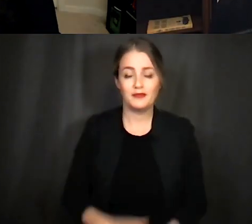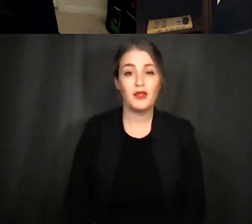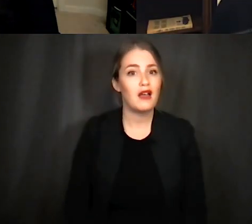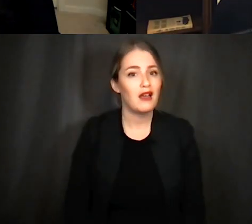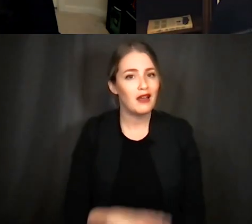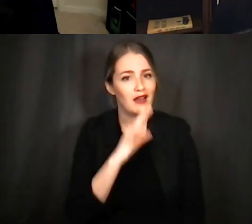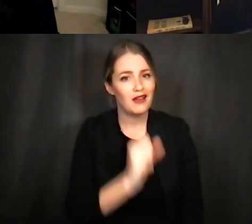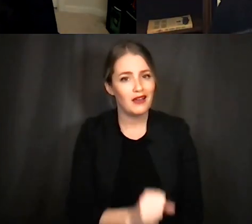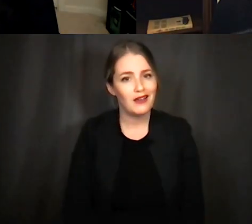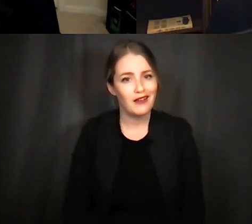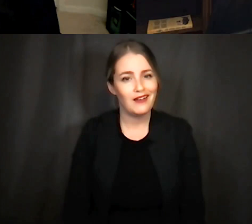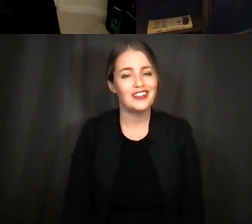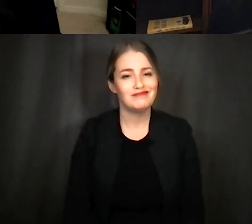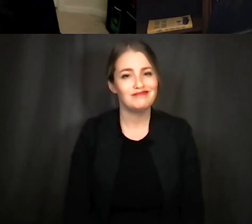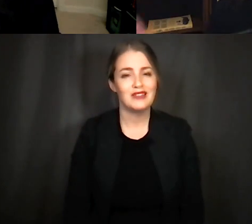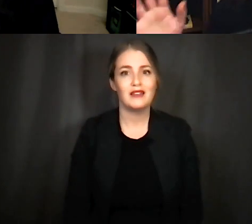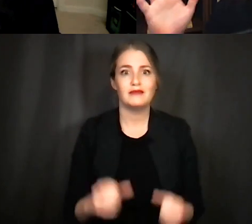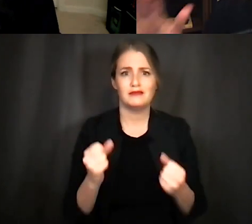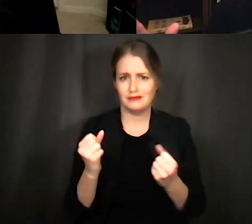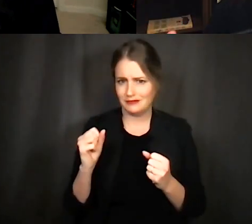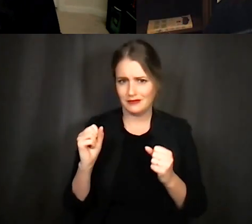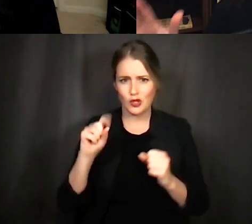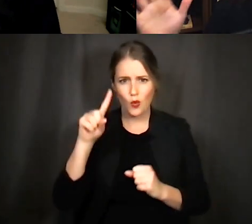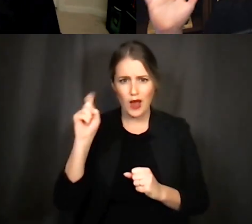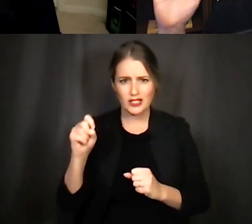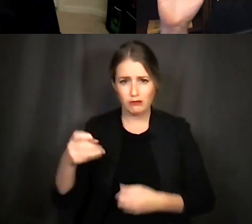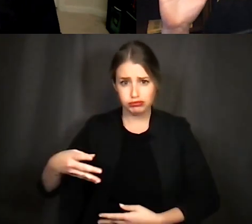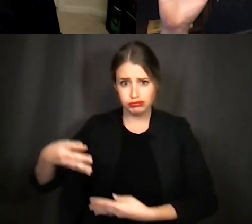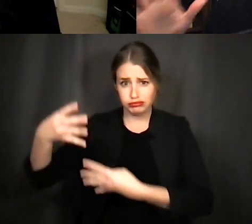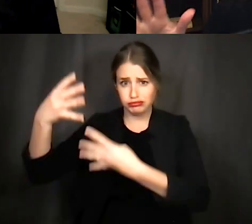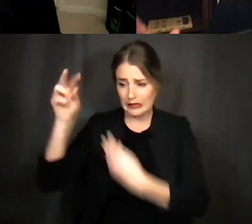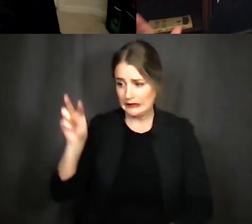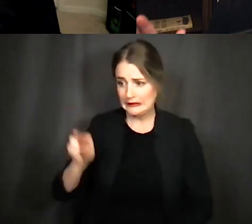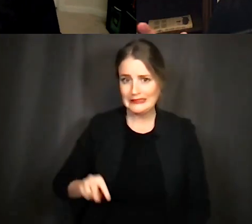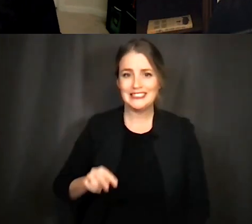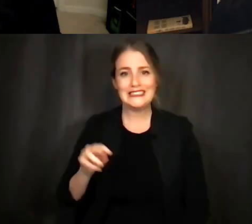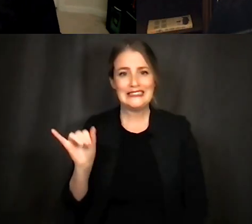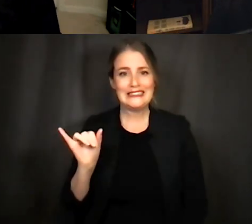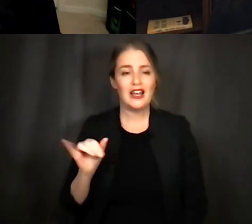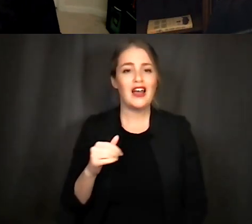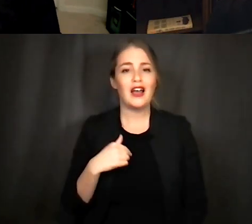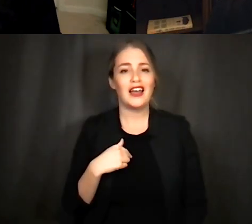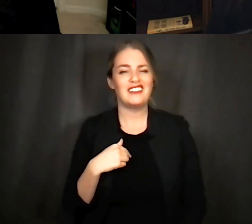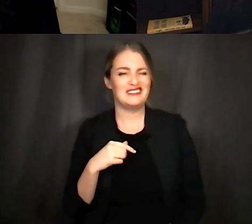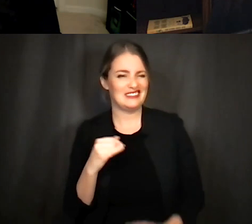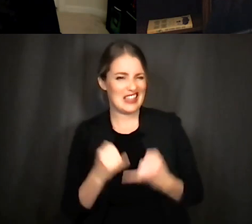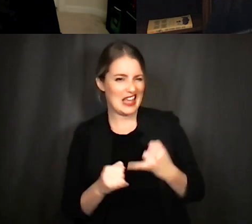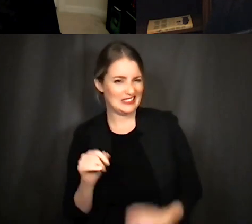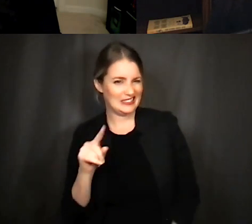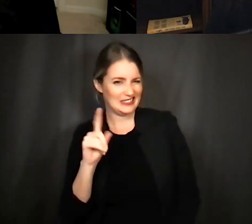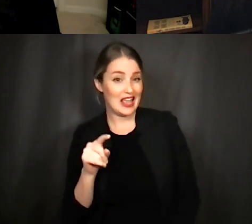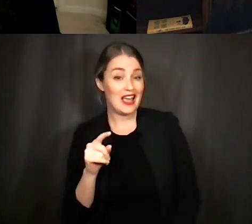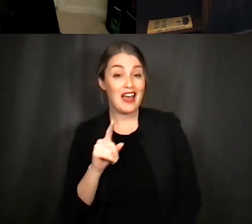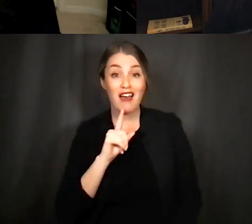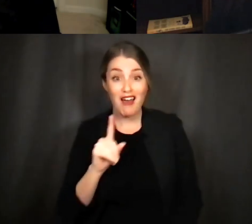fascinating i there are a bunch more questions but we're running out of time and so i'm going to ask the the final question that i have been asking all